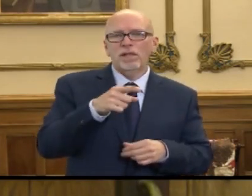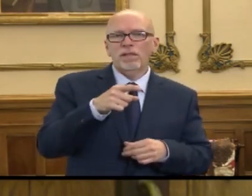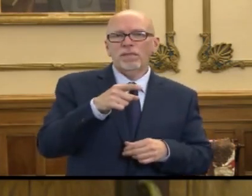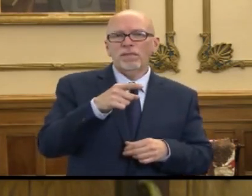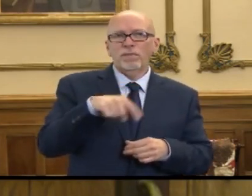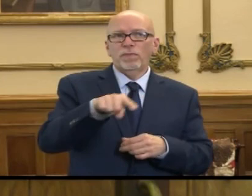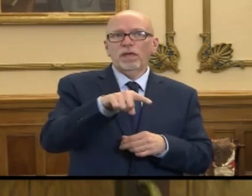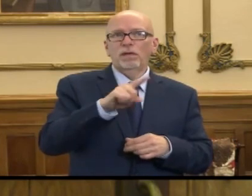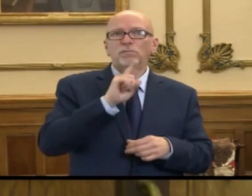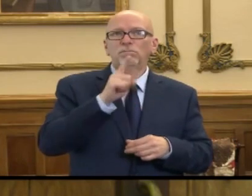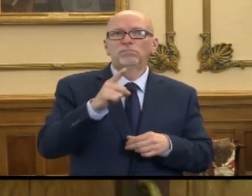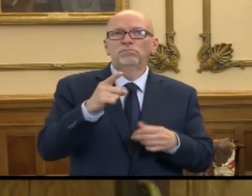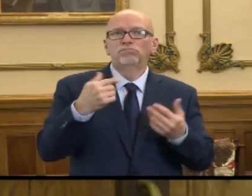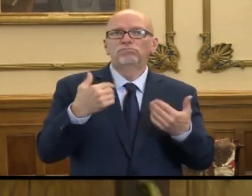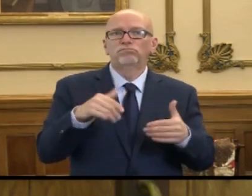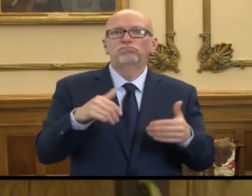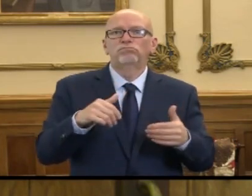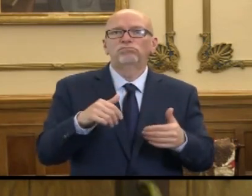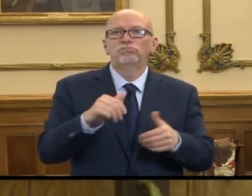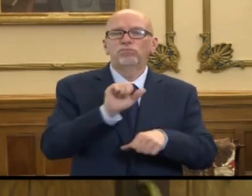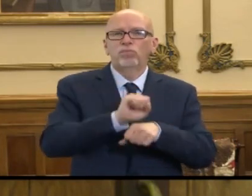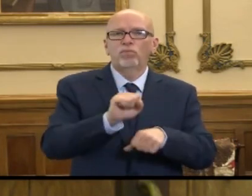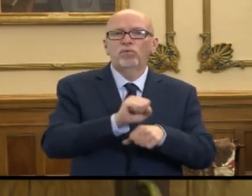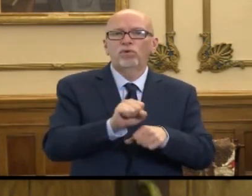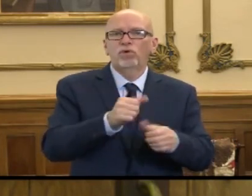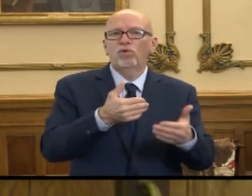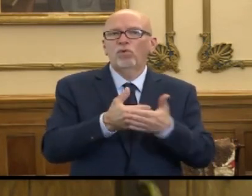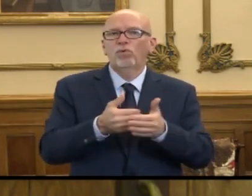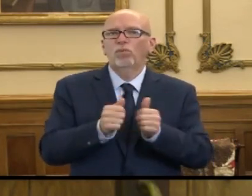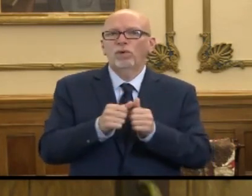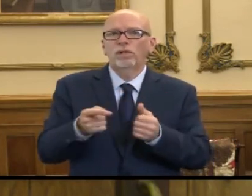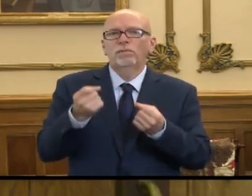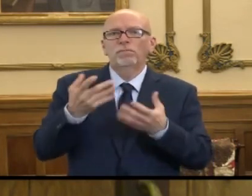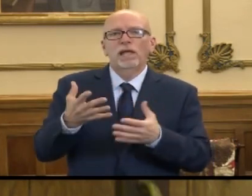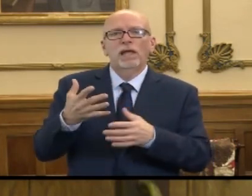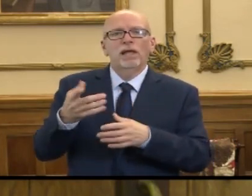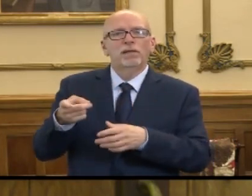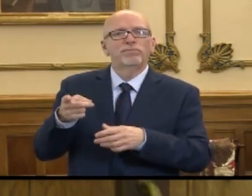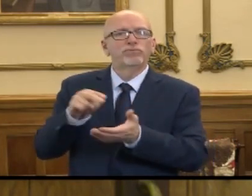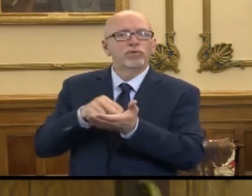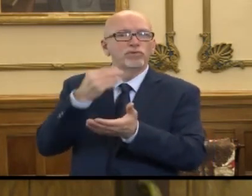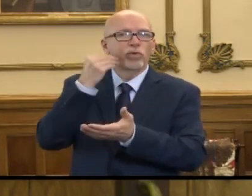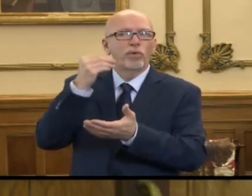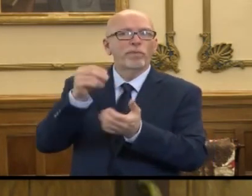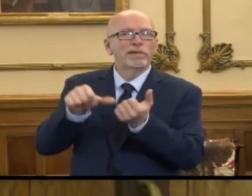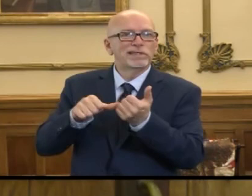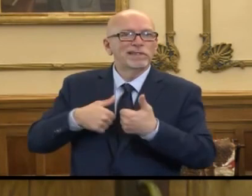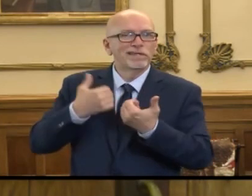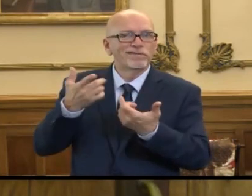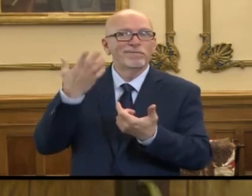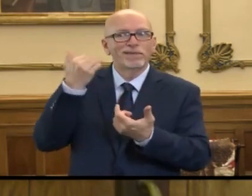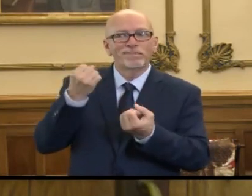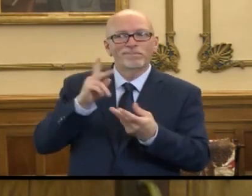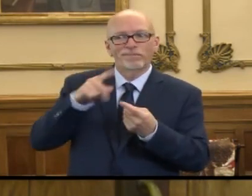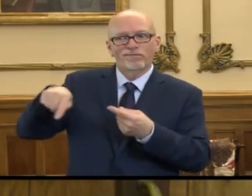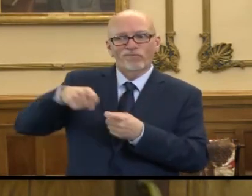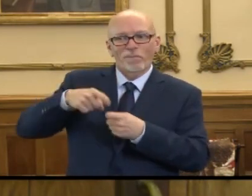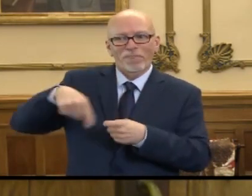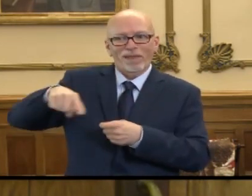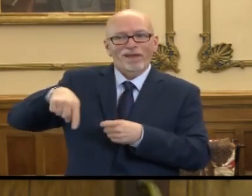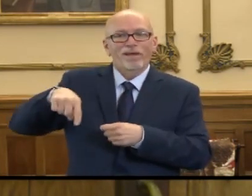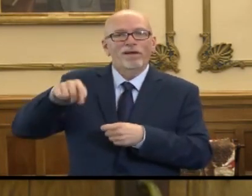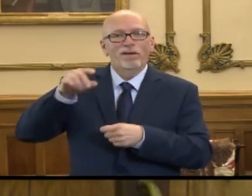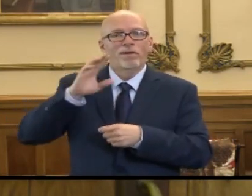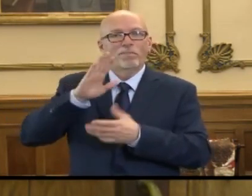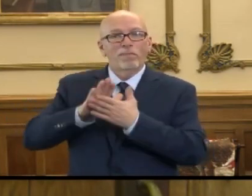been very, they've been working very closely with a lot of their long-term care facilities also because individuals from those facilities